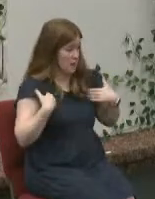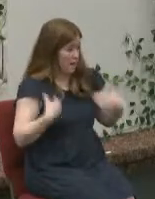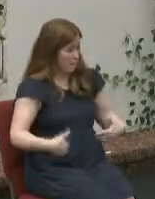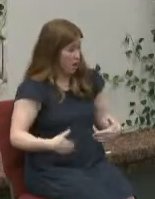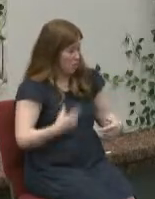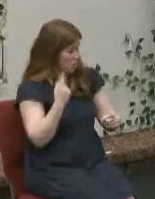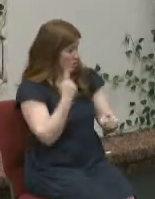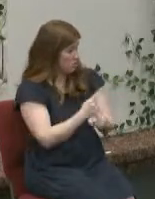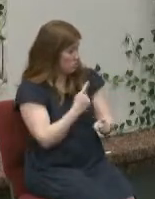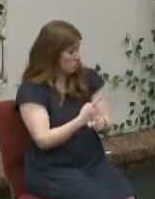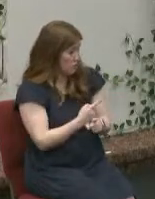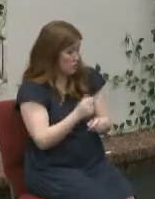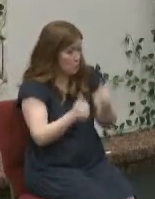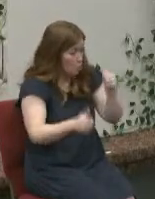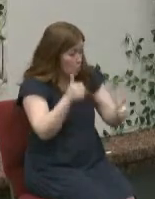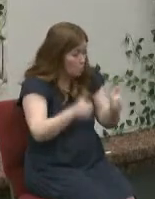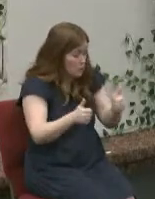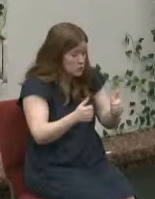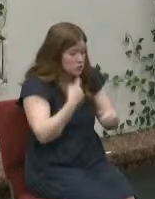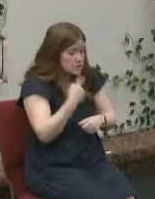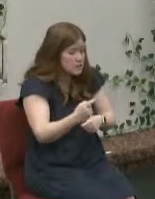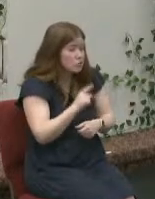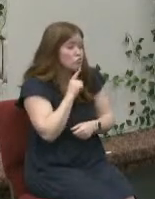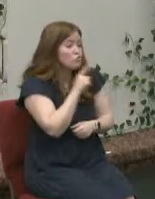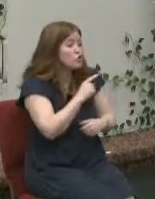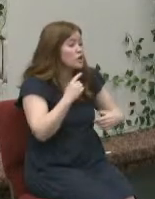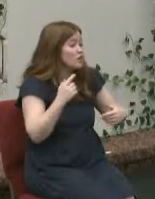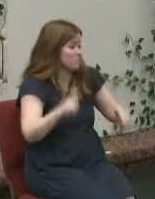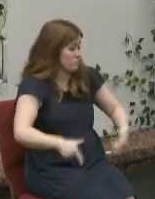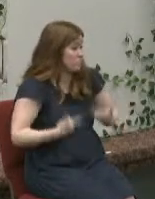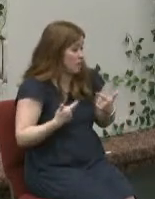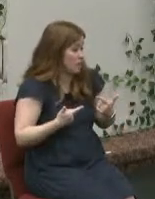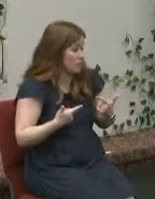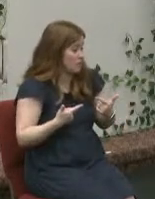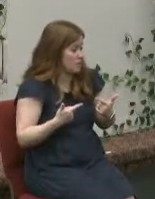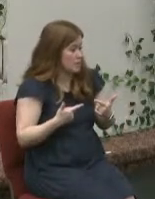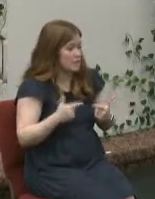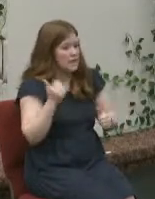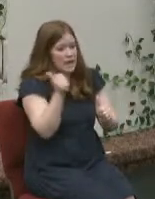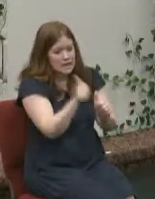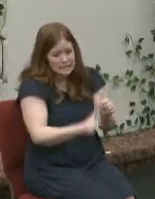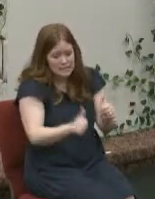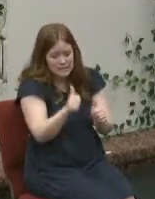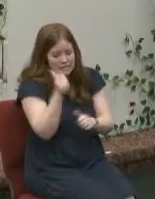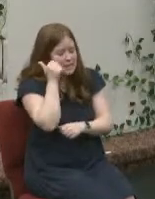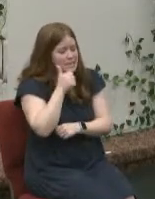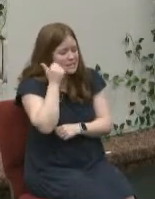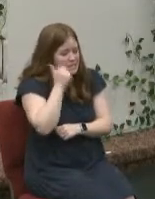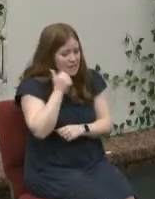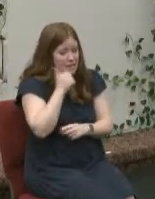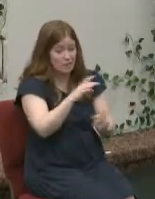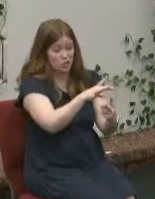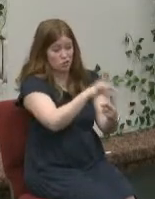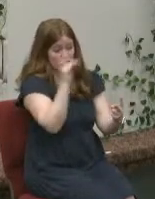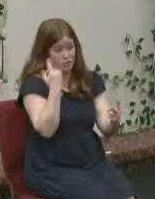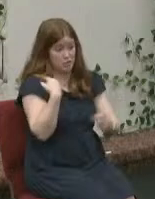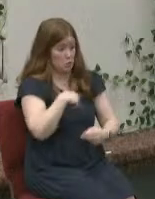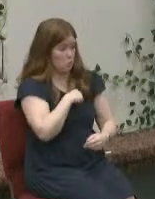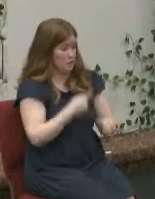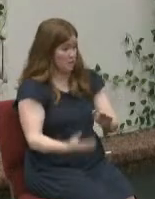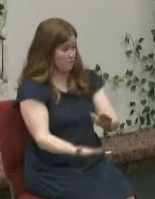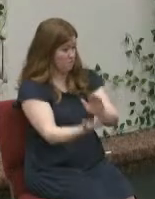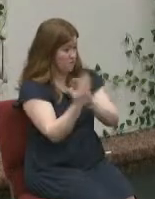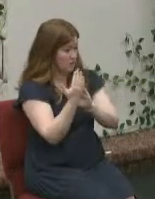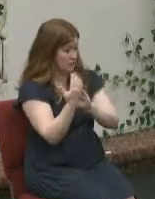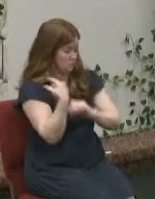and what constitutes life daily divergences truthfully daily ones that we all face choices